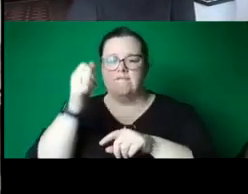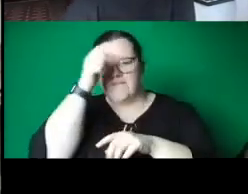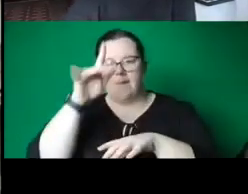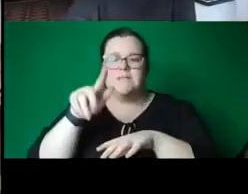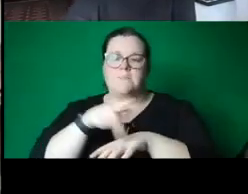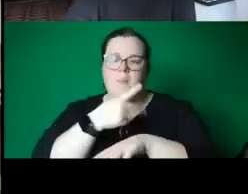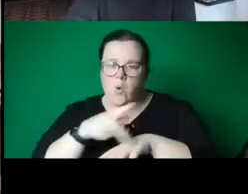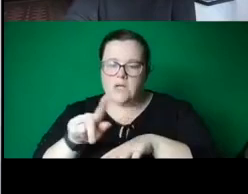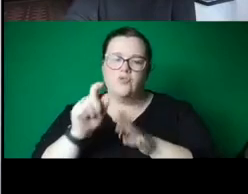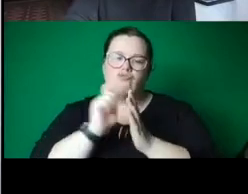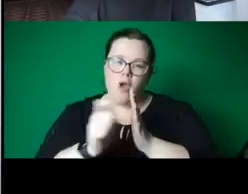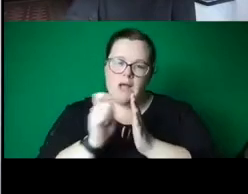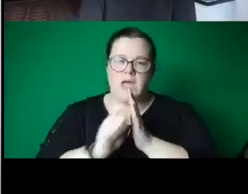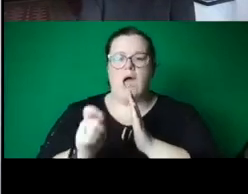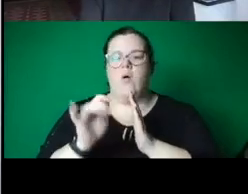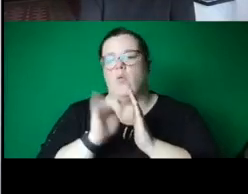human body studies.